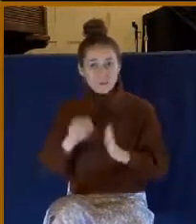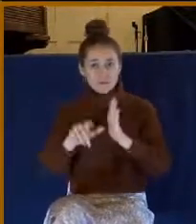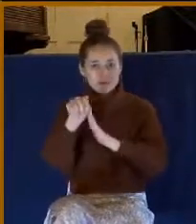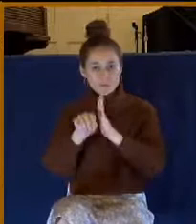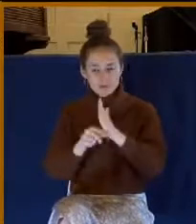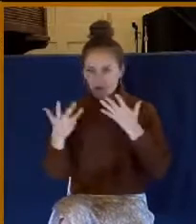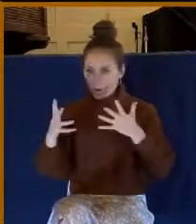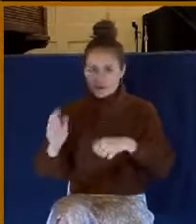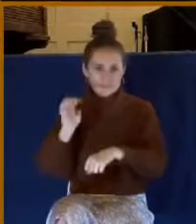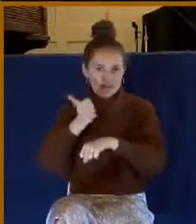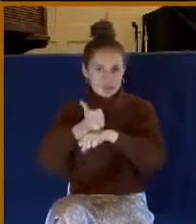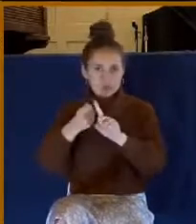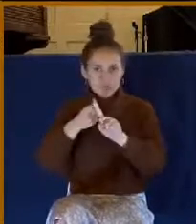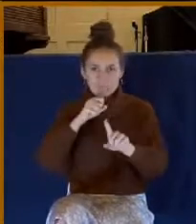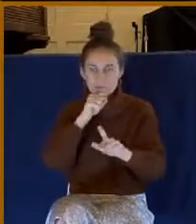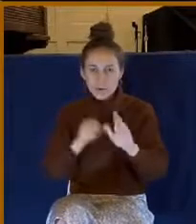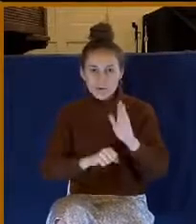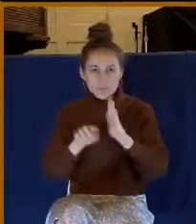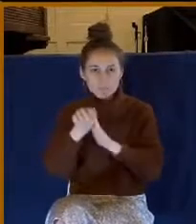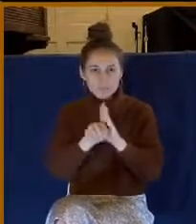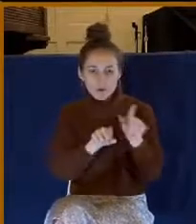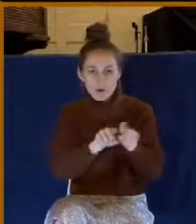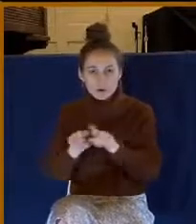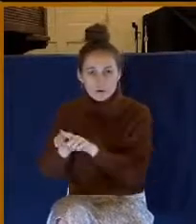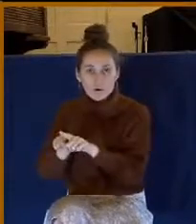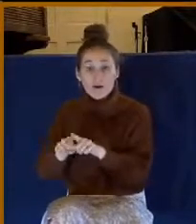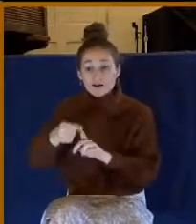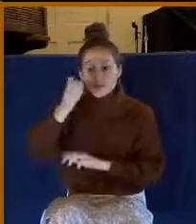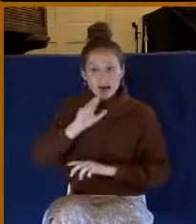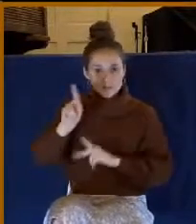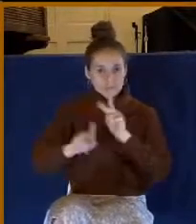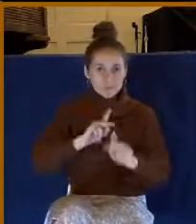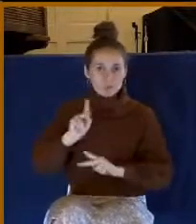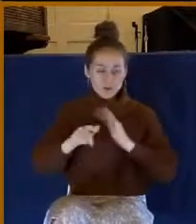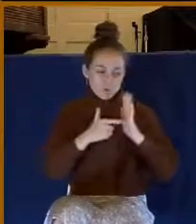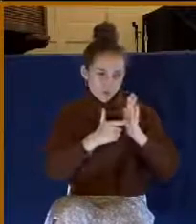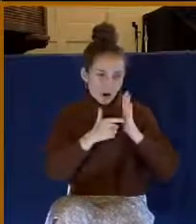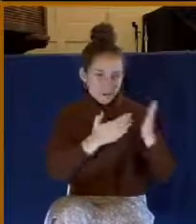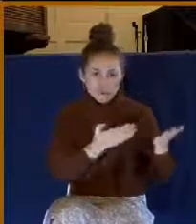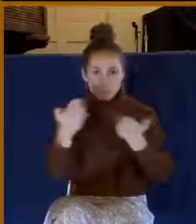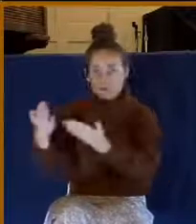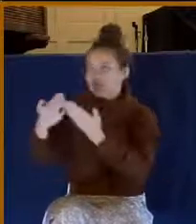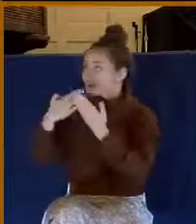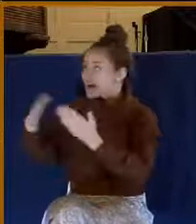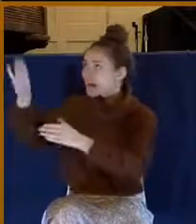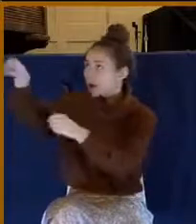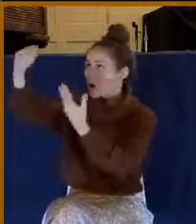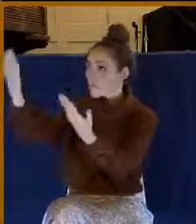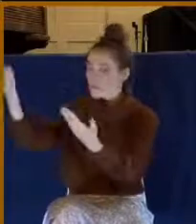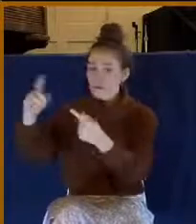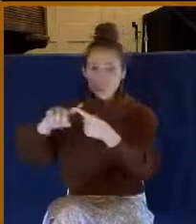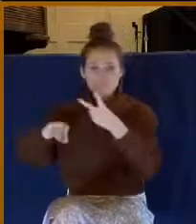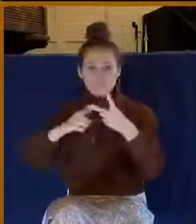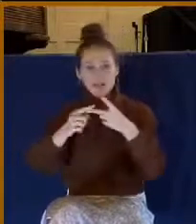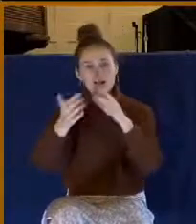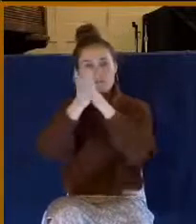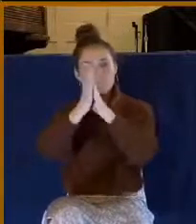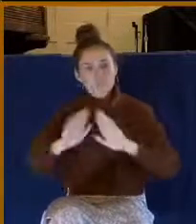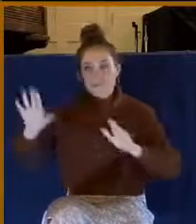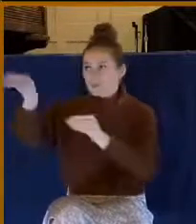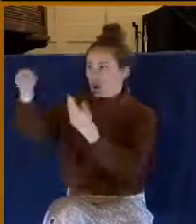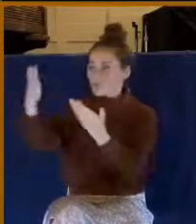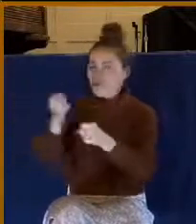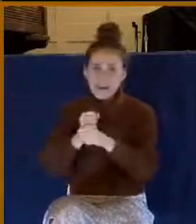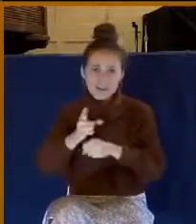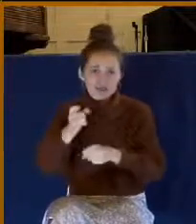God's people were to bring a thank offering and a peace offering every year. God prescribed that they were to do that. In fact,